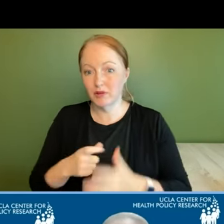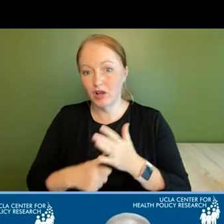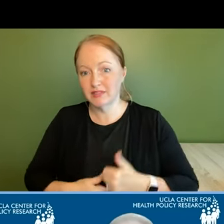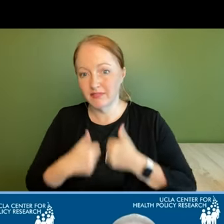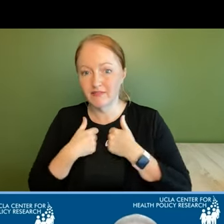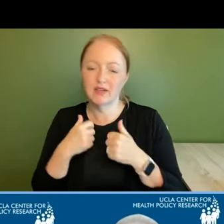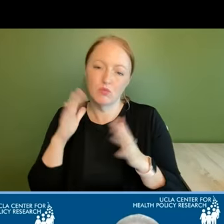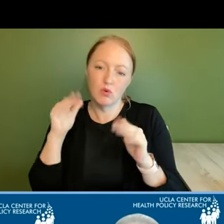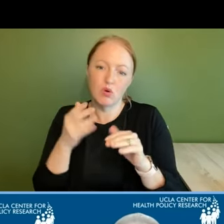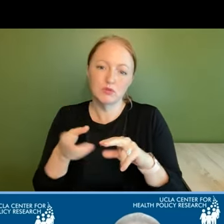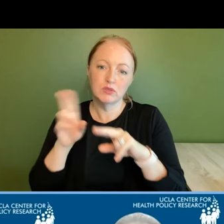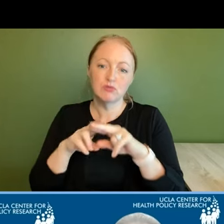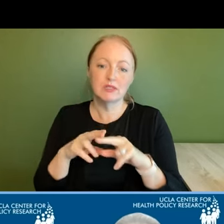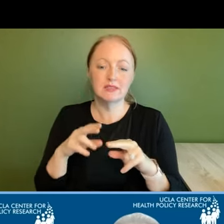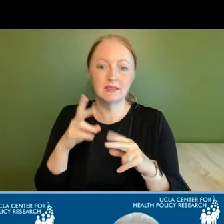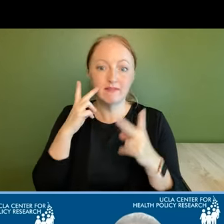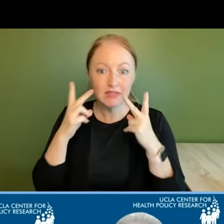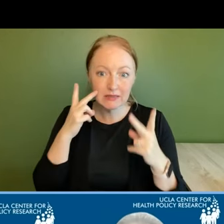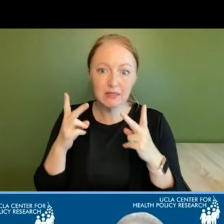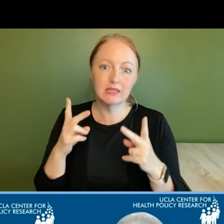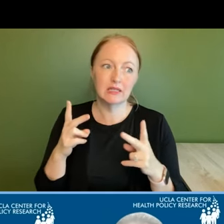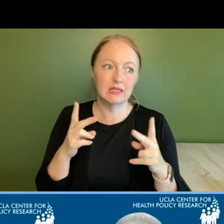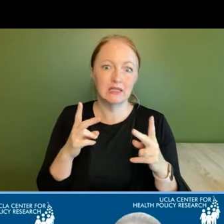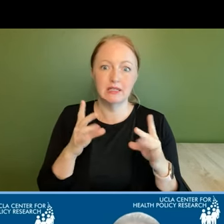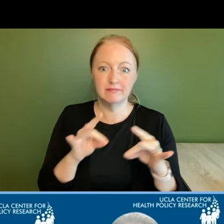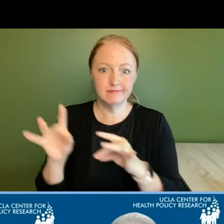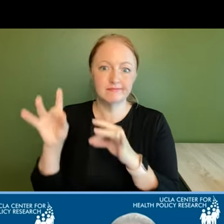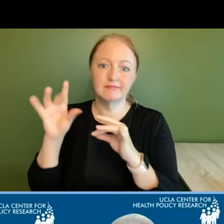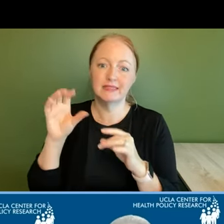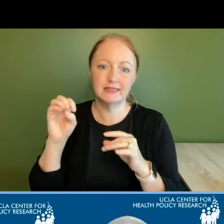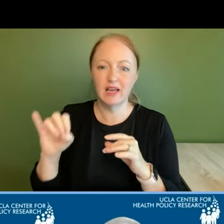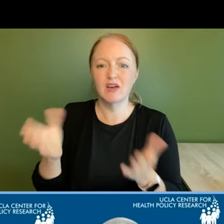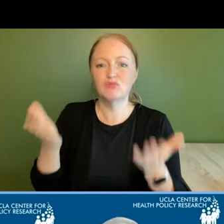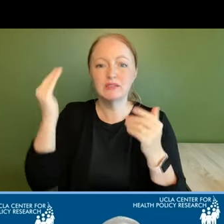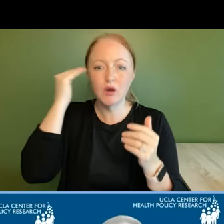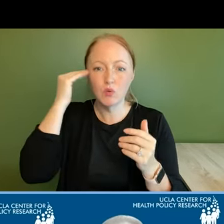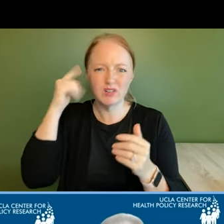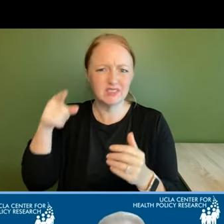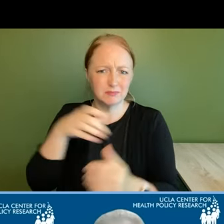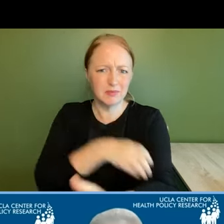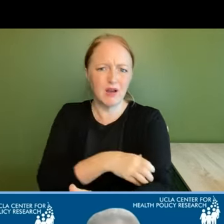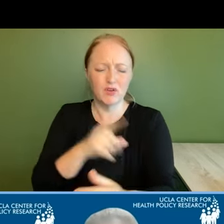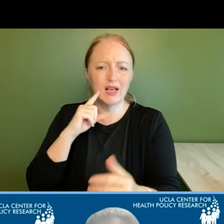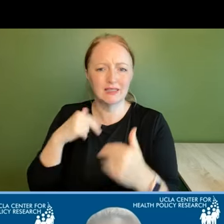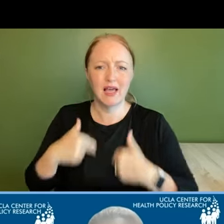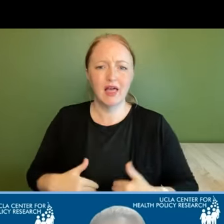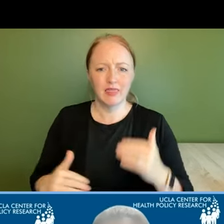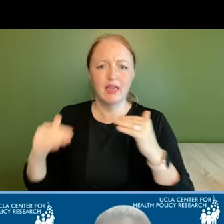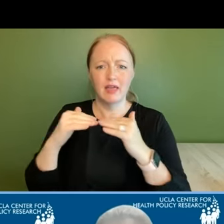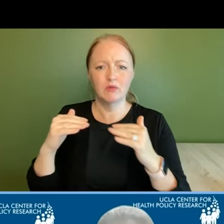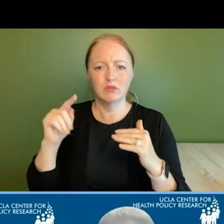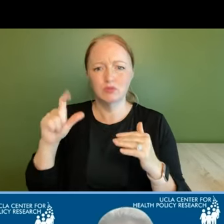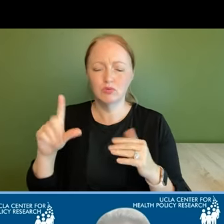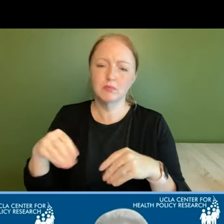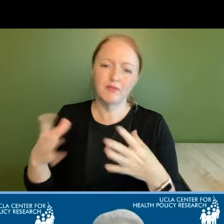also hope to increase the visibility and the uptake of the cei by raising awareness of its power as a health equity tool by providing